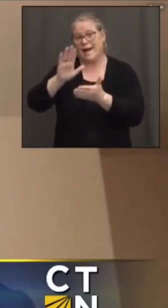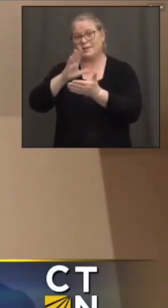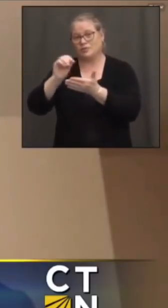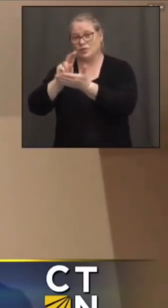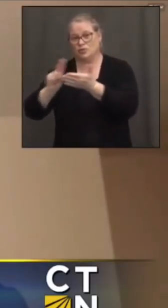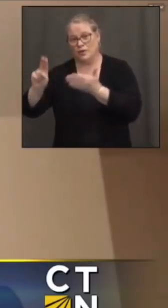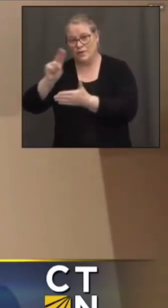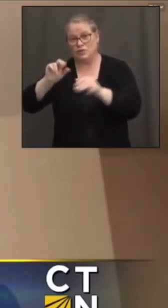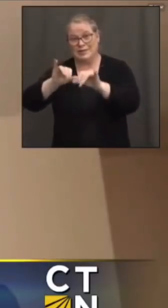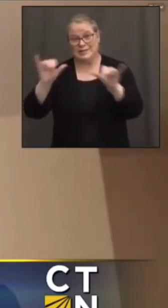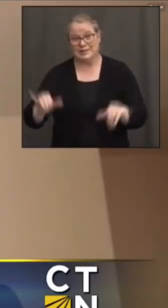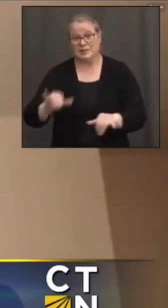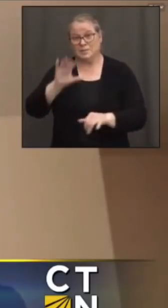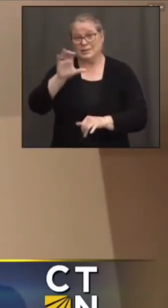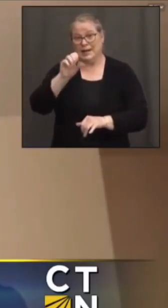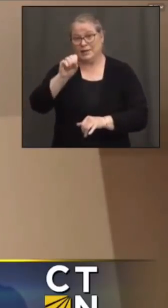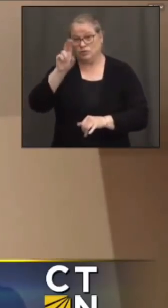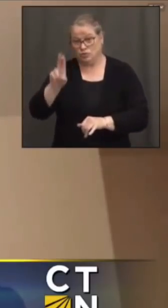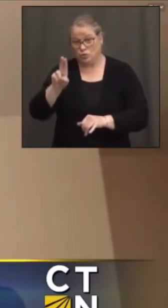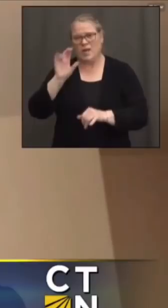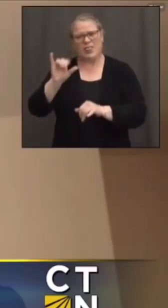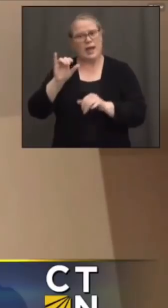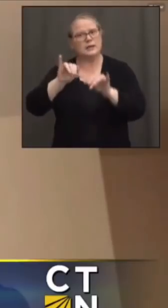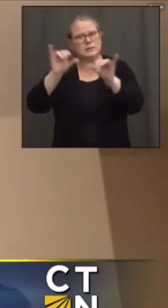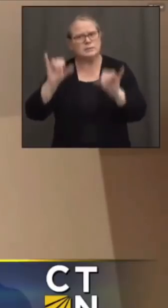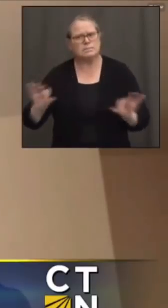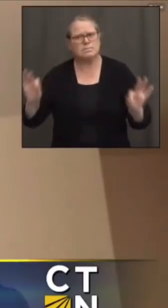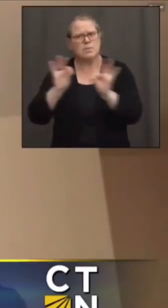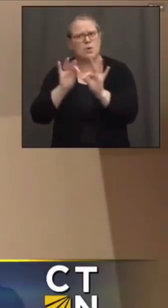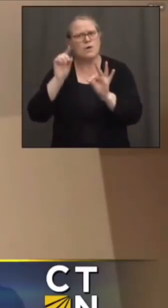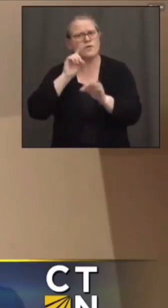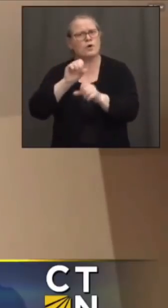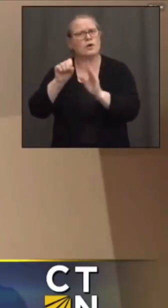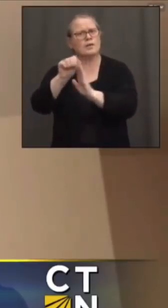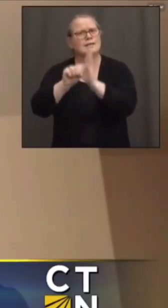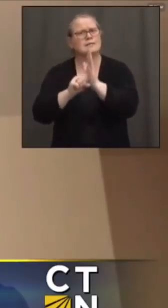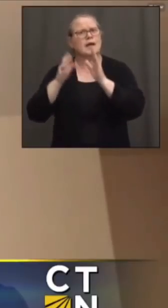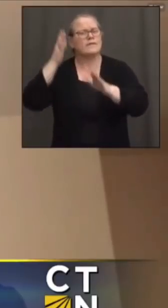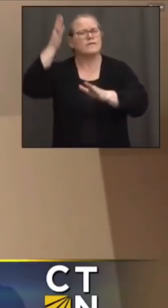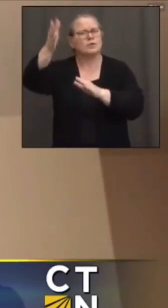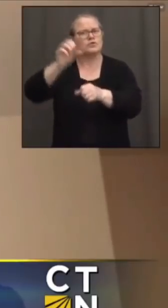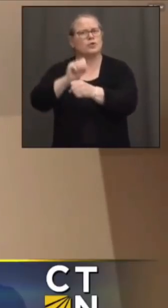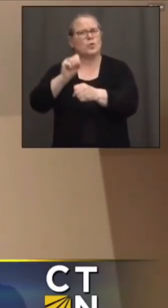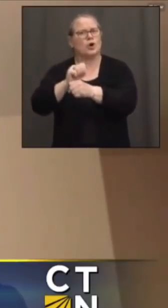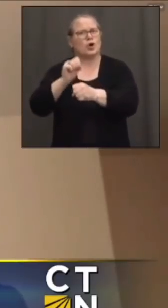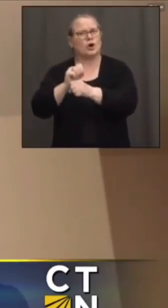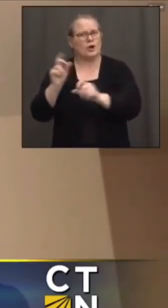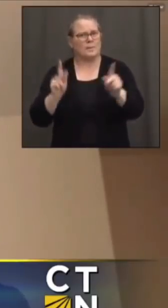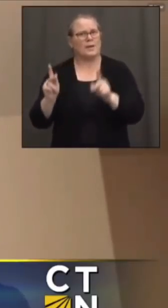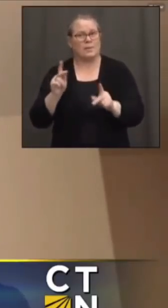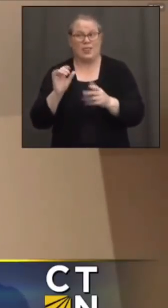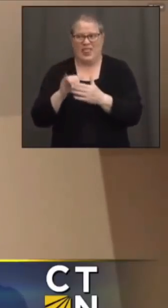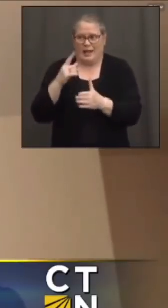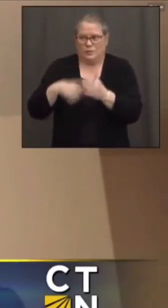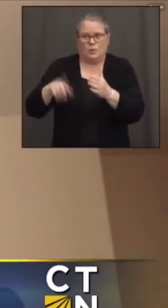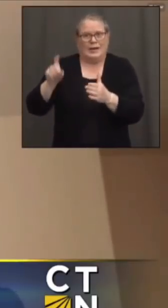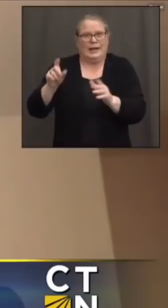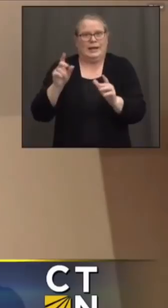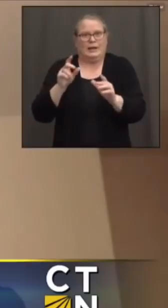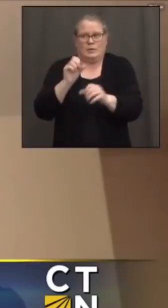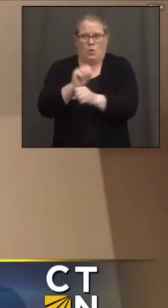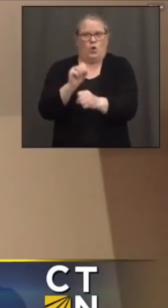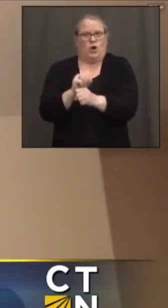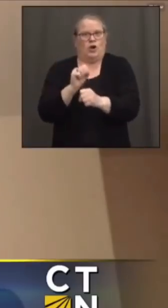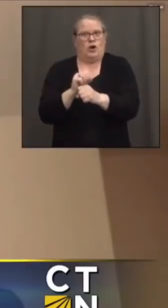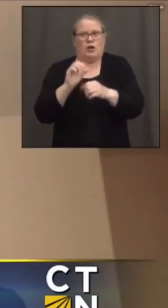that's a system that's critical to the state's workforce pipeline. And that's what we need right now is a workforce pipeline that is going